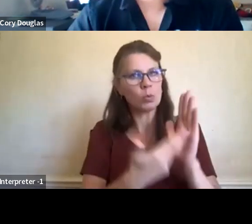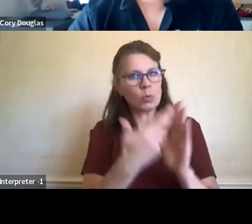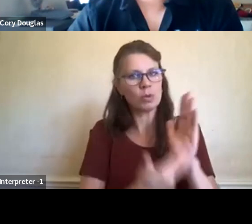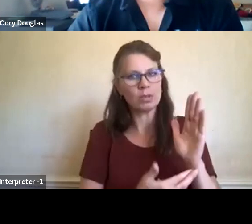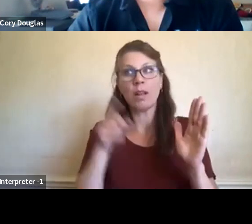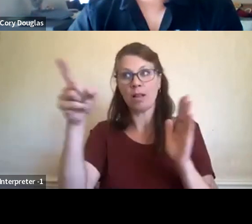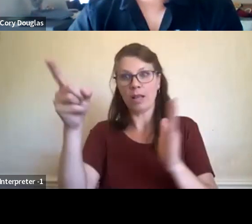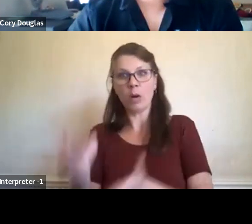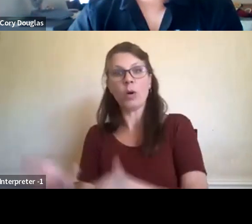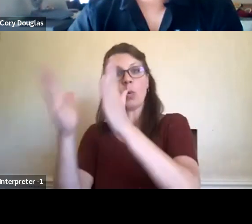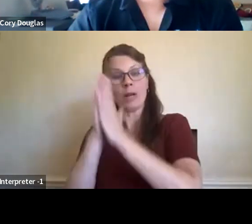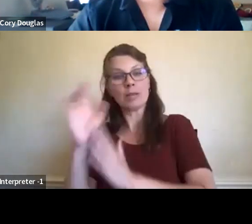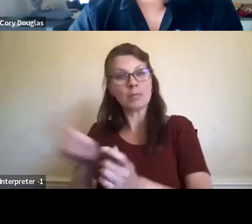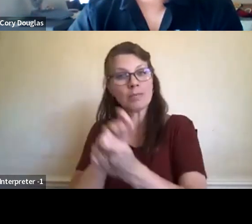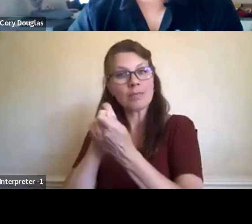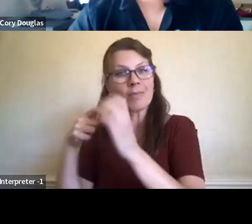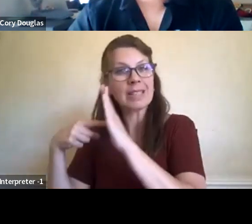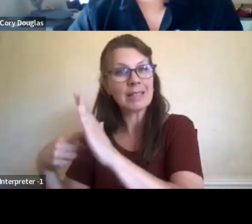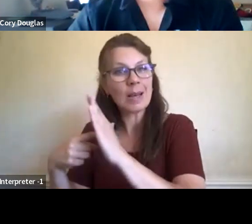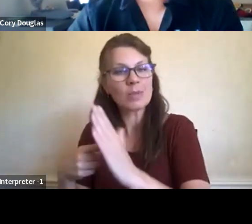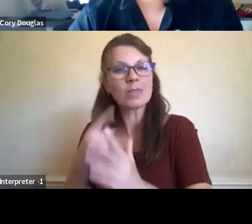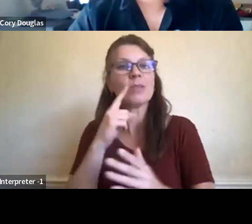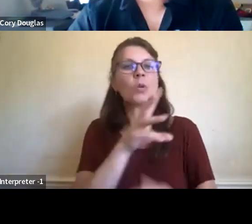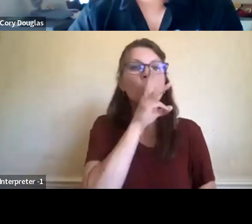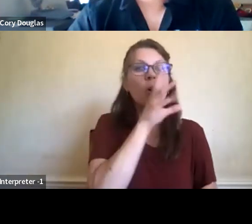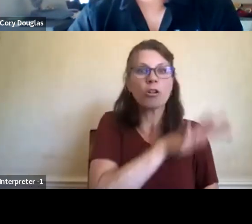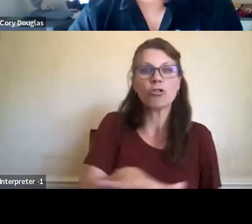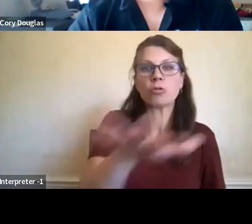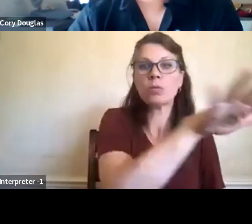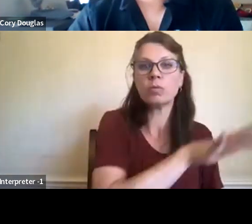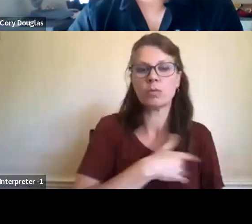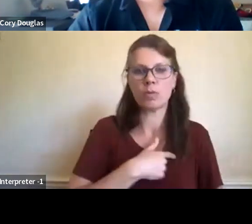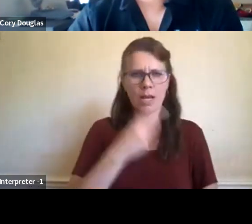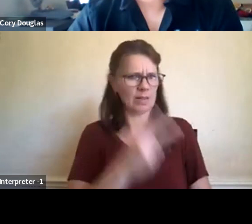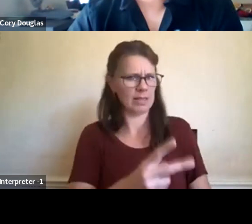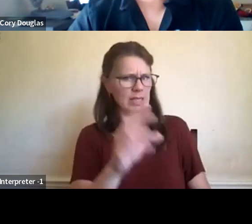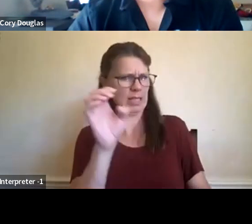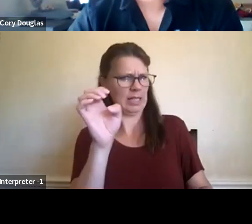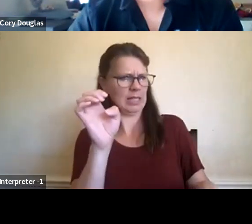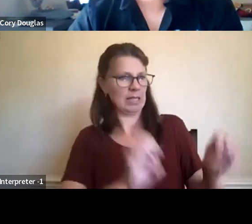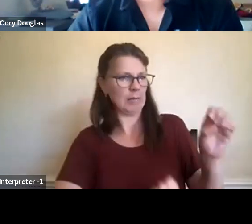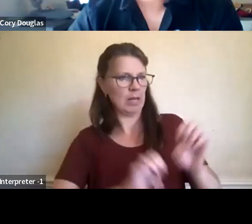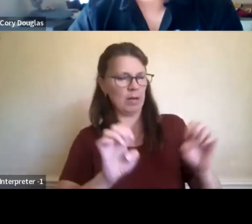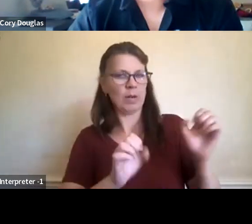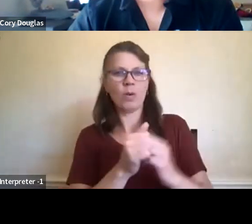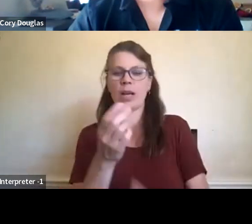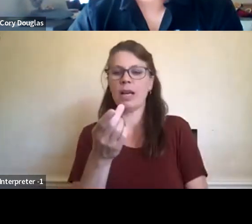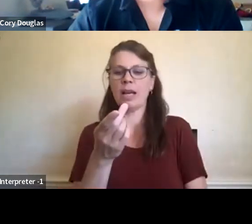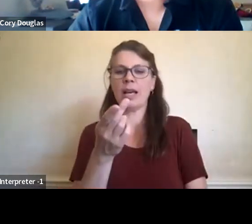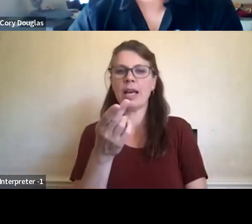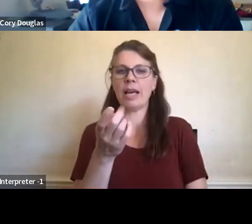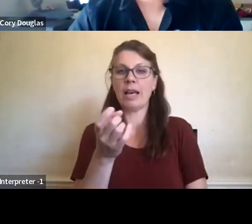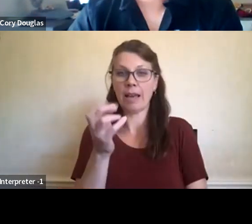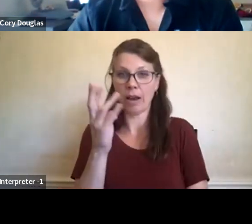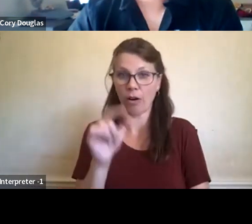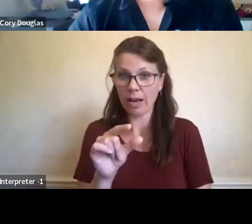you know, especially in the aquatic environment. I seen some experiments happening around herring spawn, you know, like, uh,